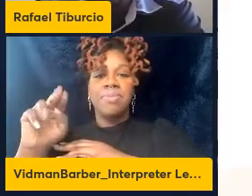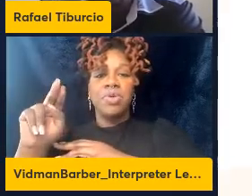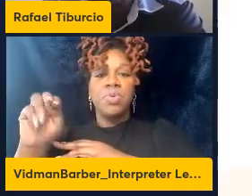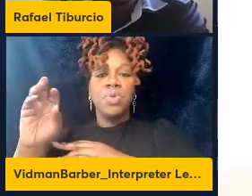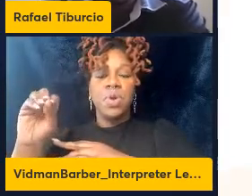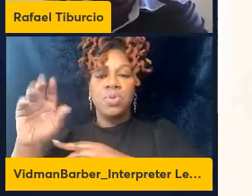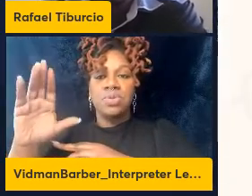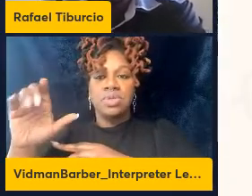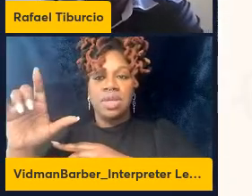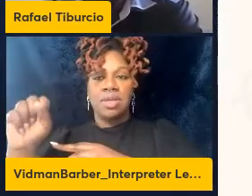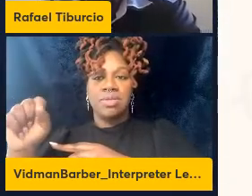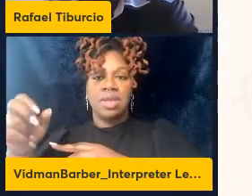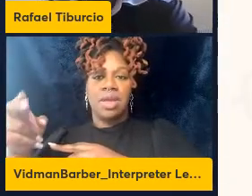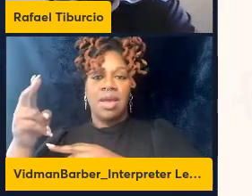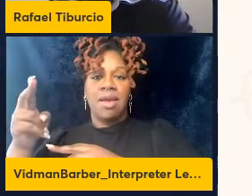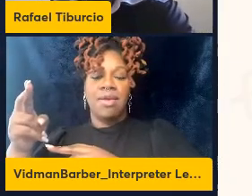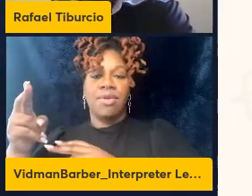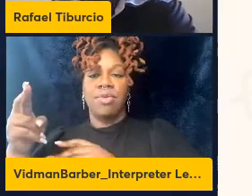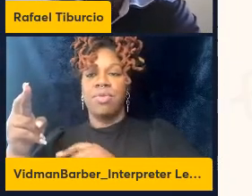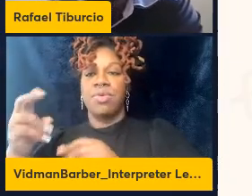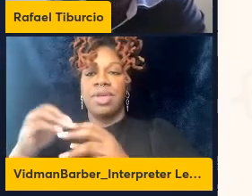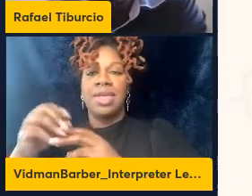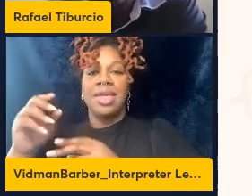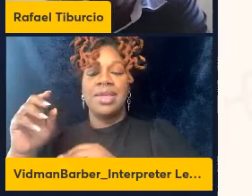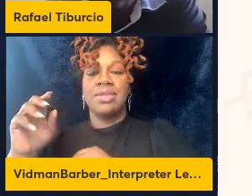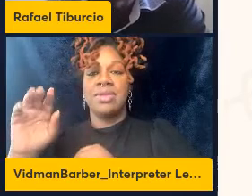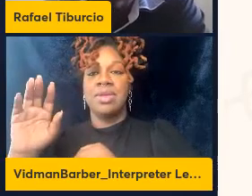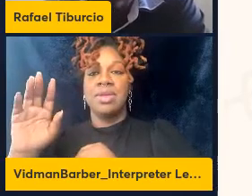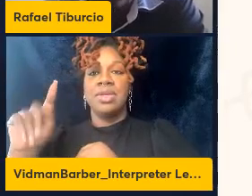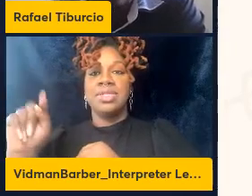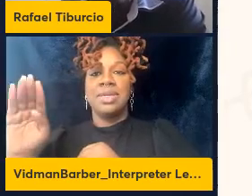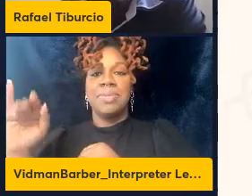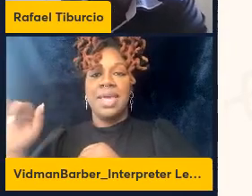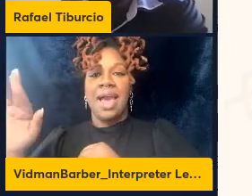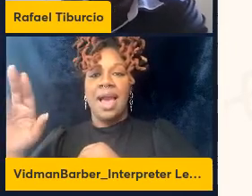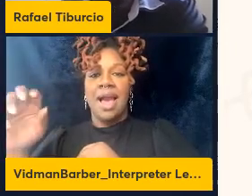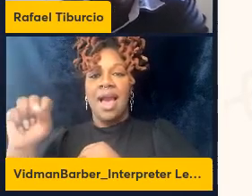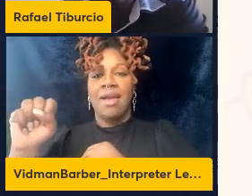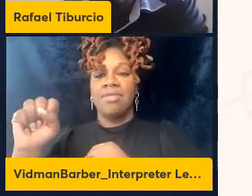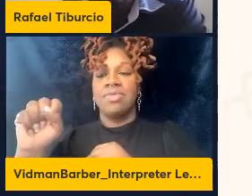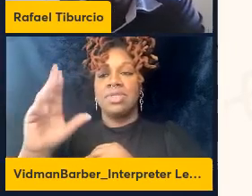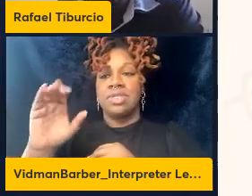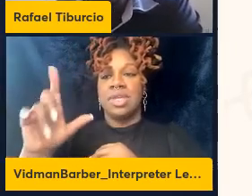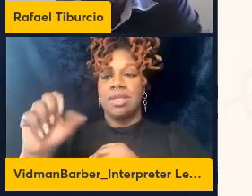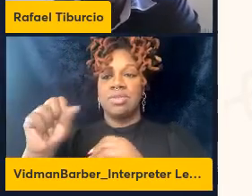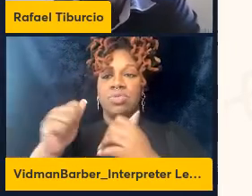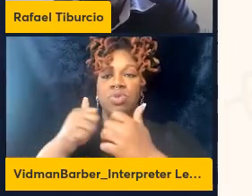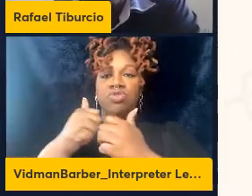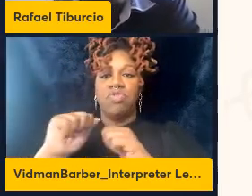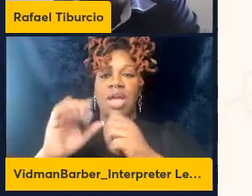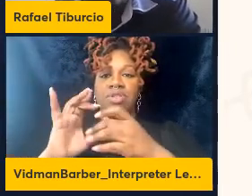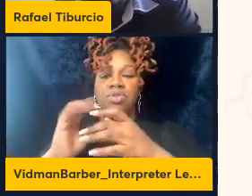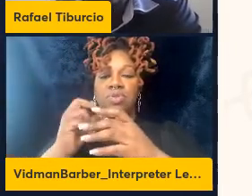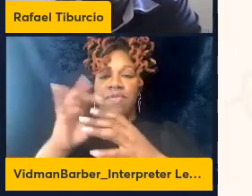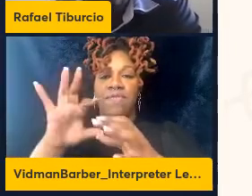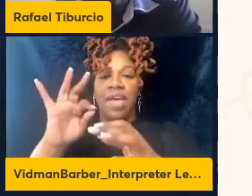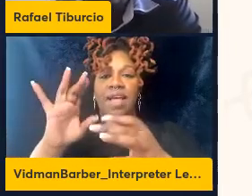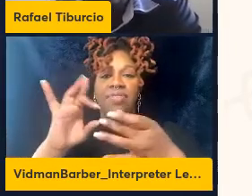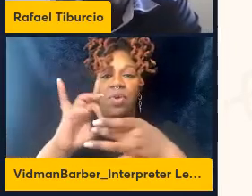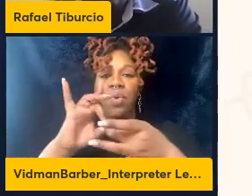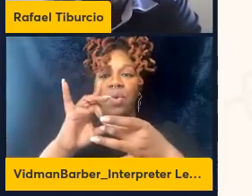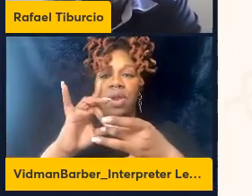and we try also to correlate these populations with cells